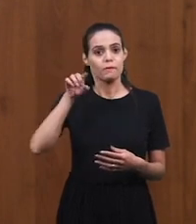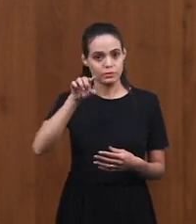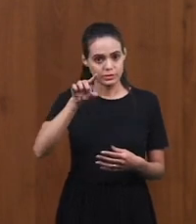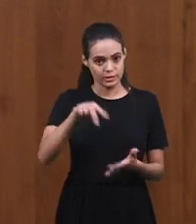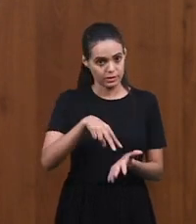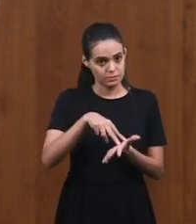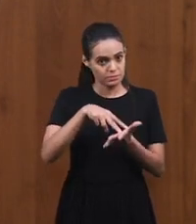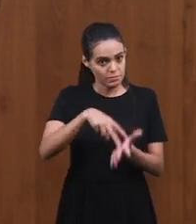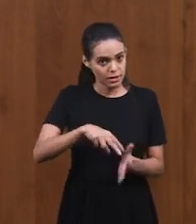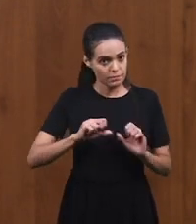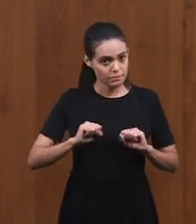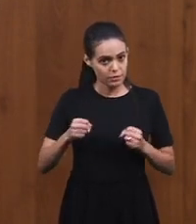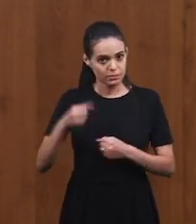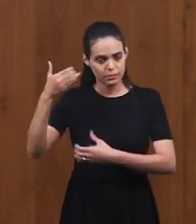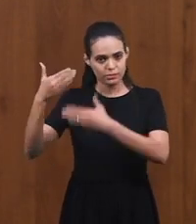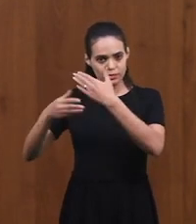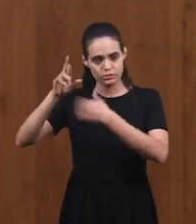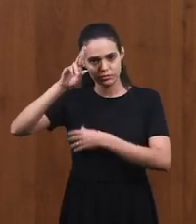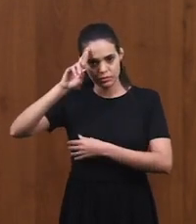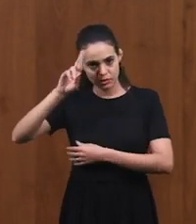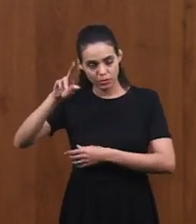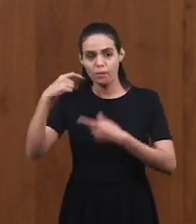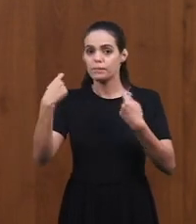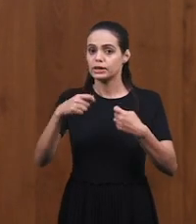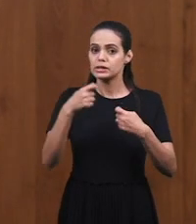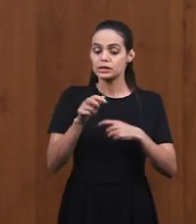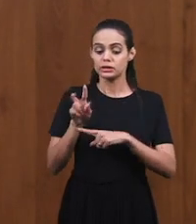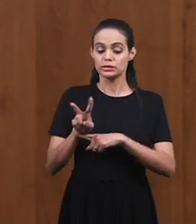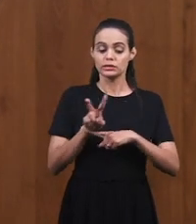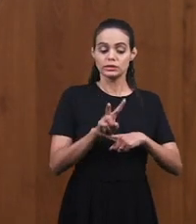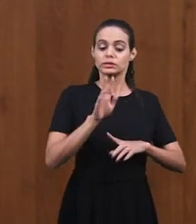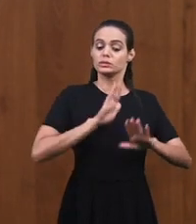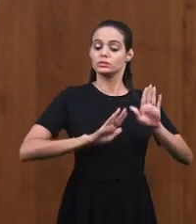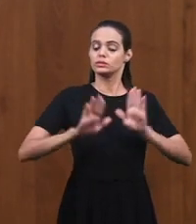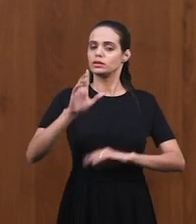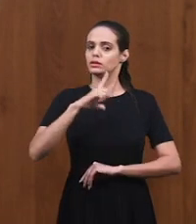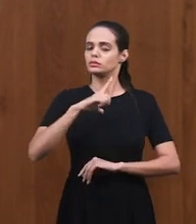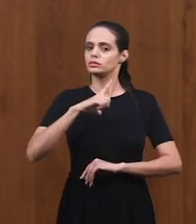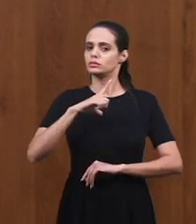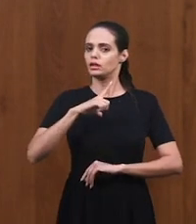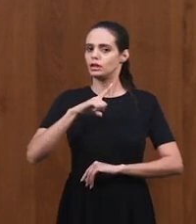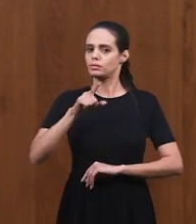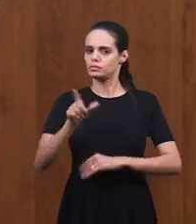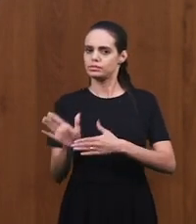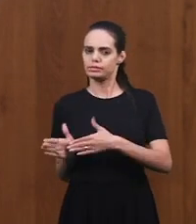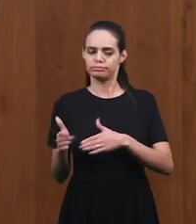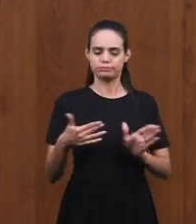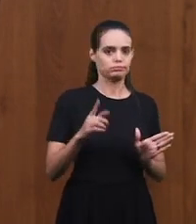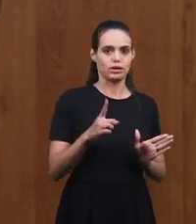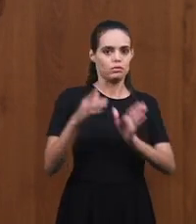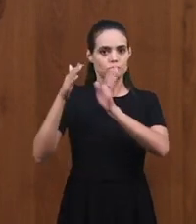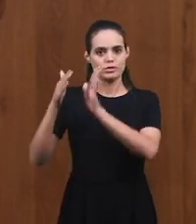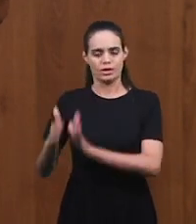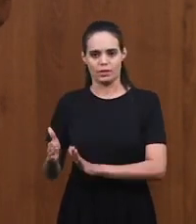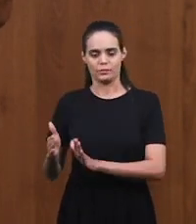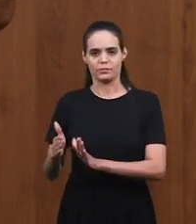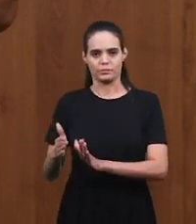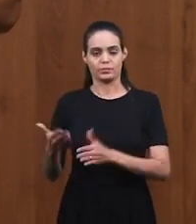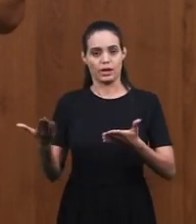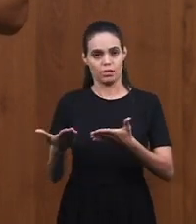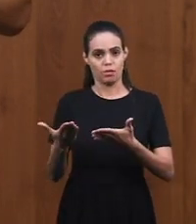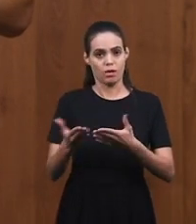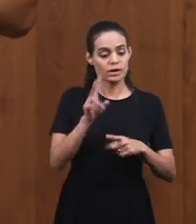because the word says, whoever is standing, watch for you not to fall. And he wants to find us